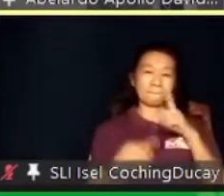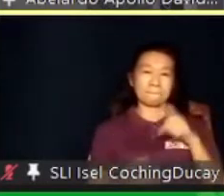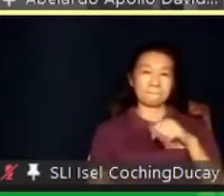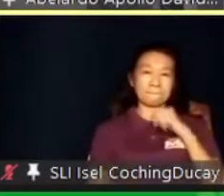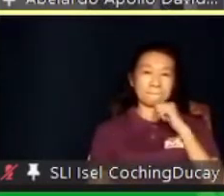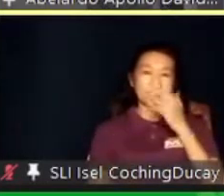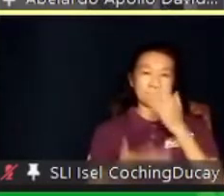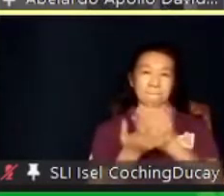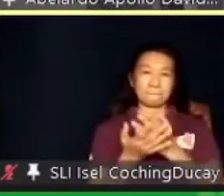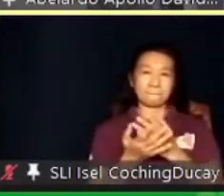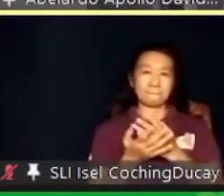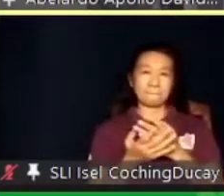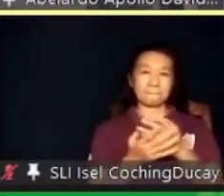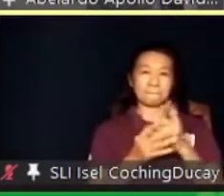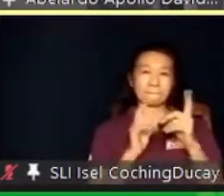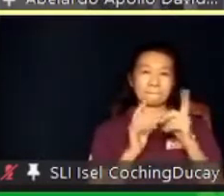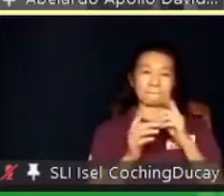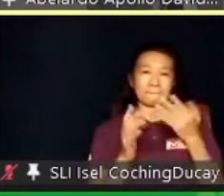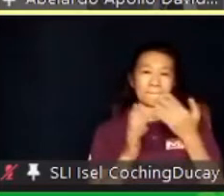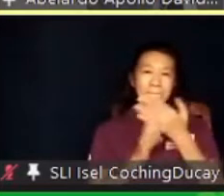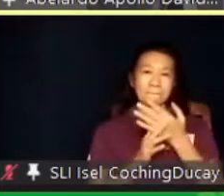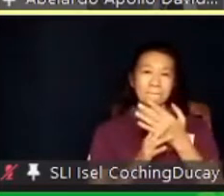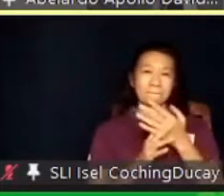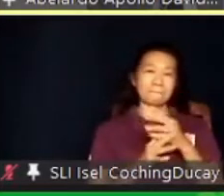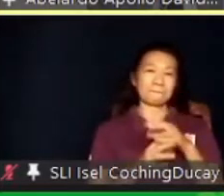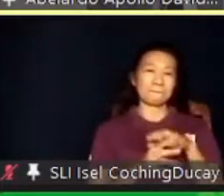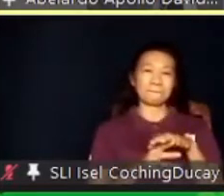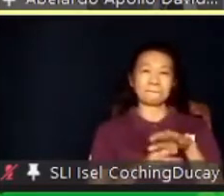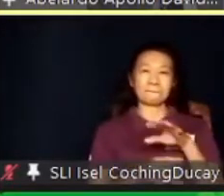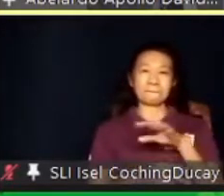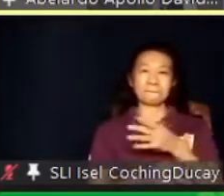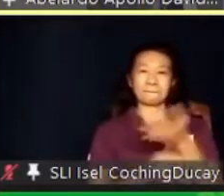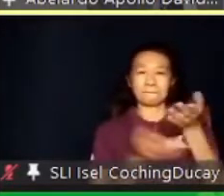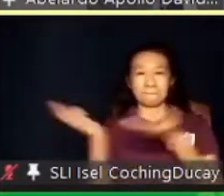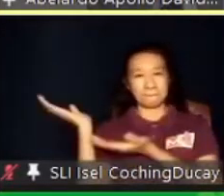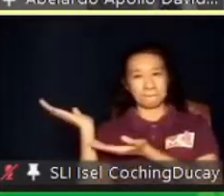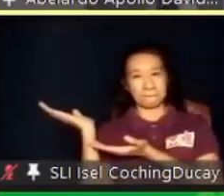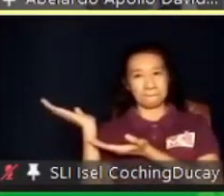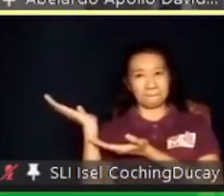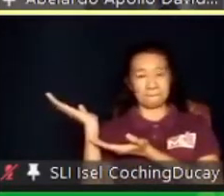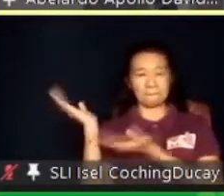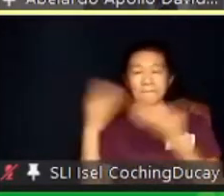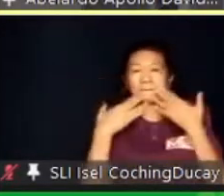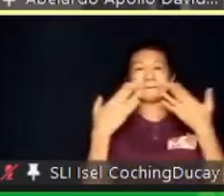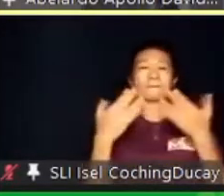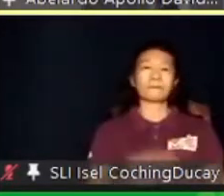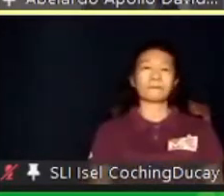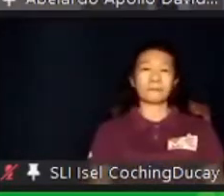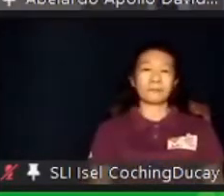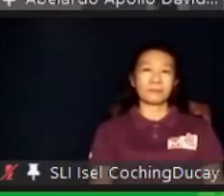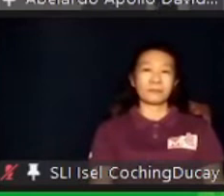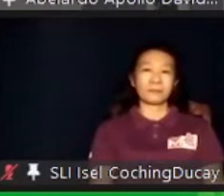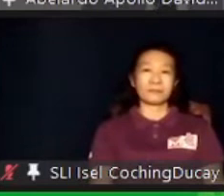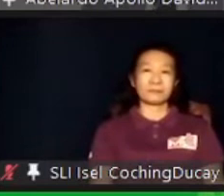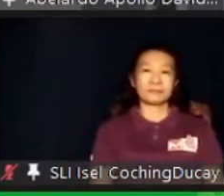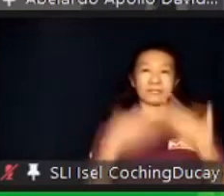hesitate to contact me through this email address and these phone numbers. Thank you. Thank